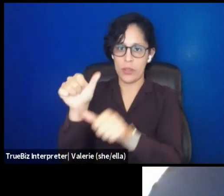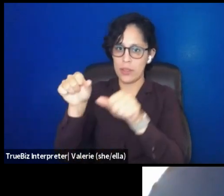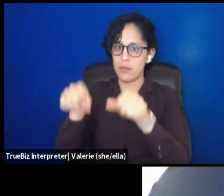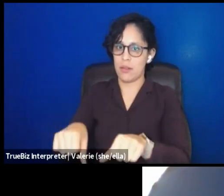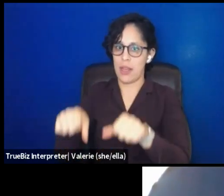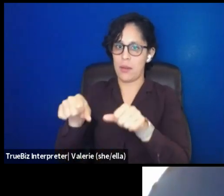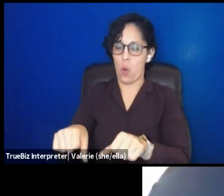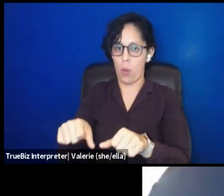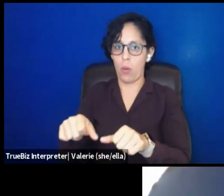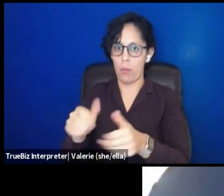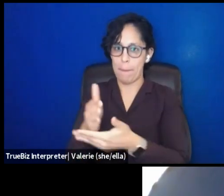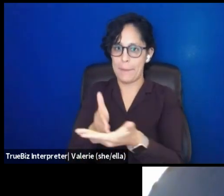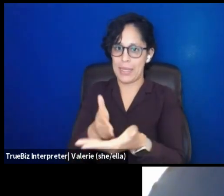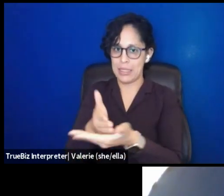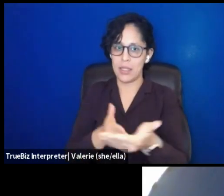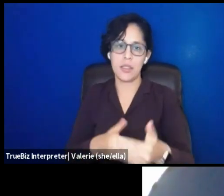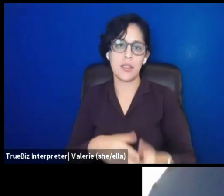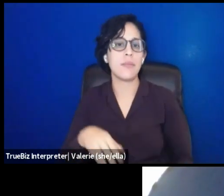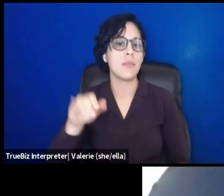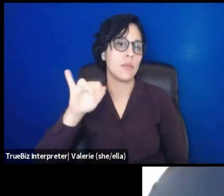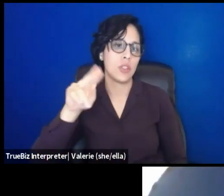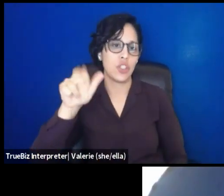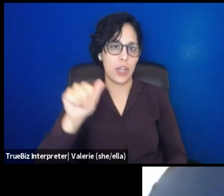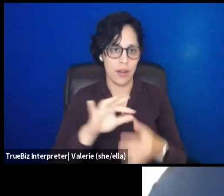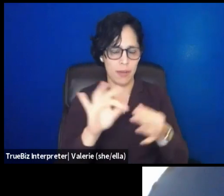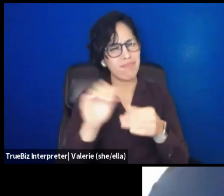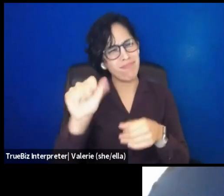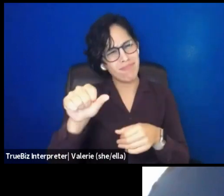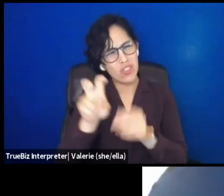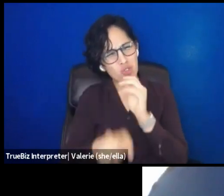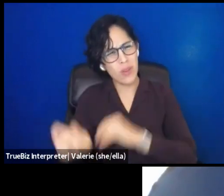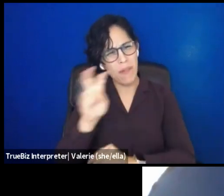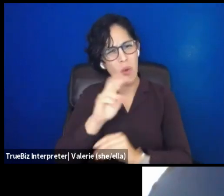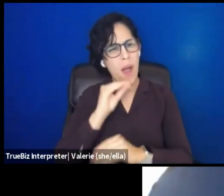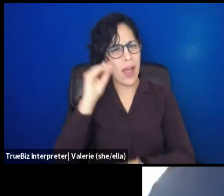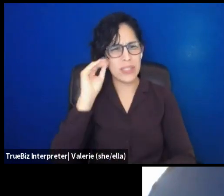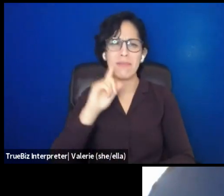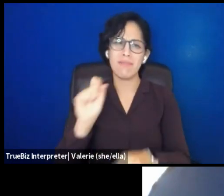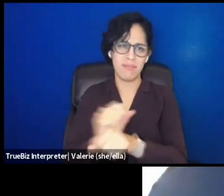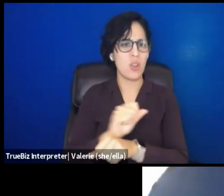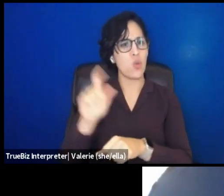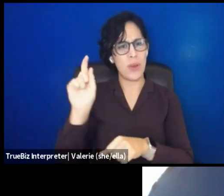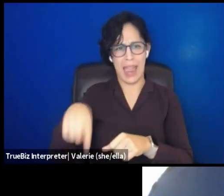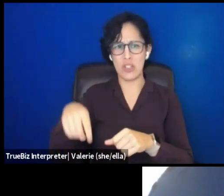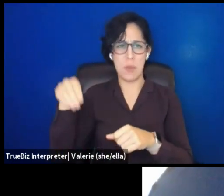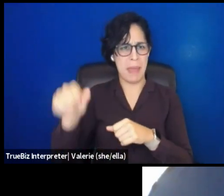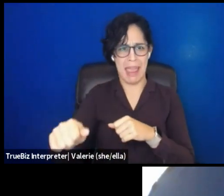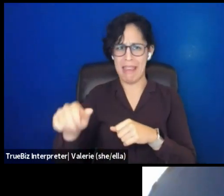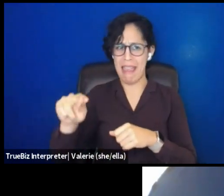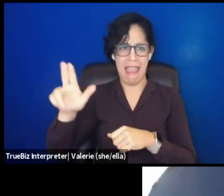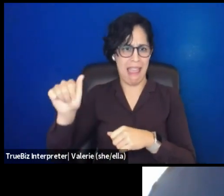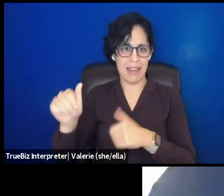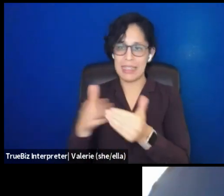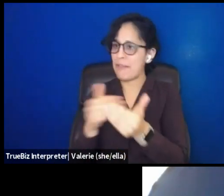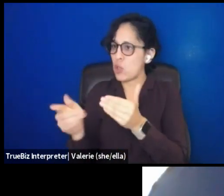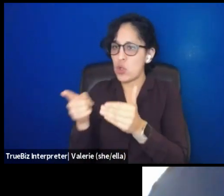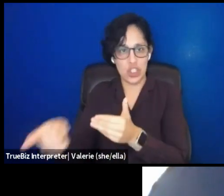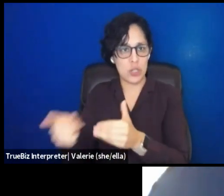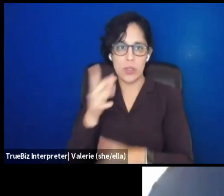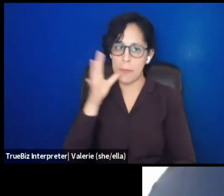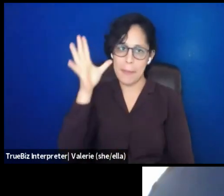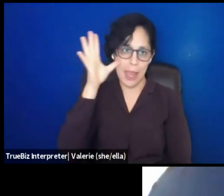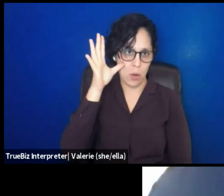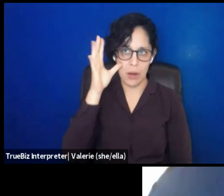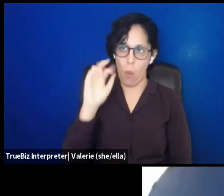And I think travel and housing is an example of something that we would have had to pay for with Anna, even if she wasn't a parent. So the sort of